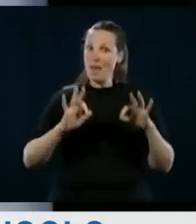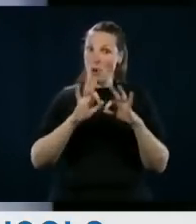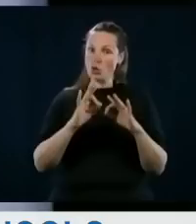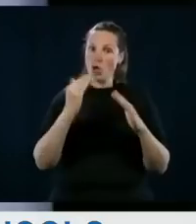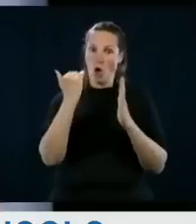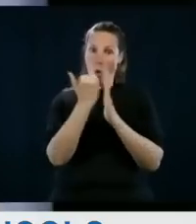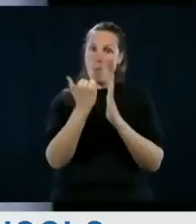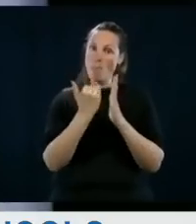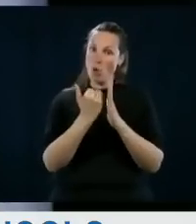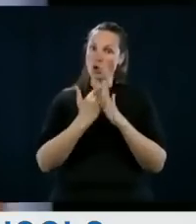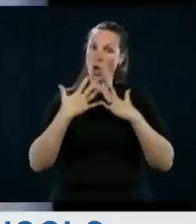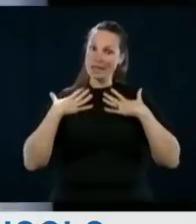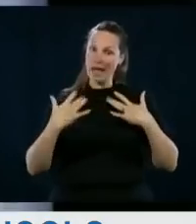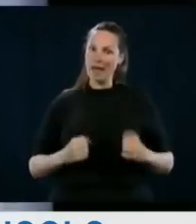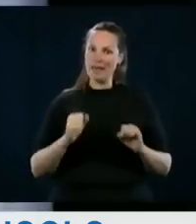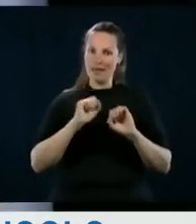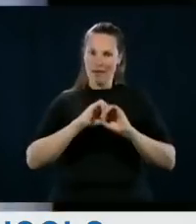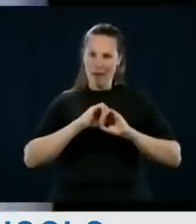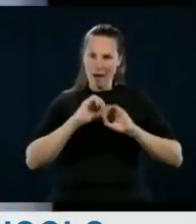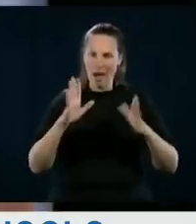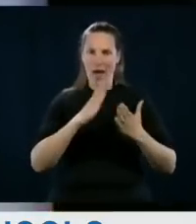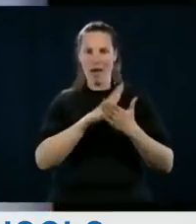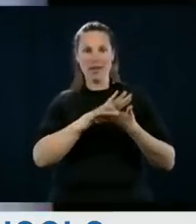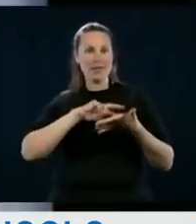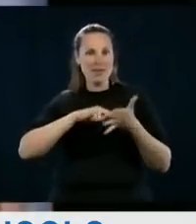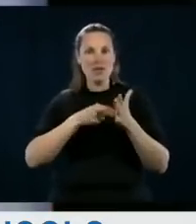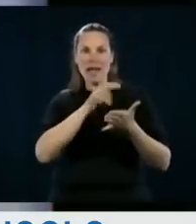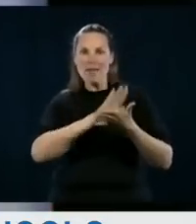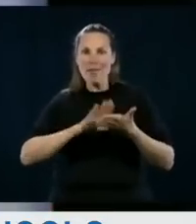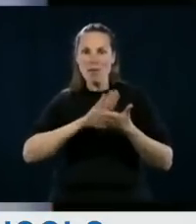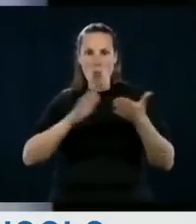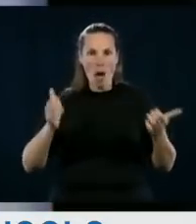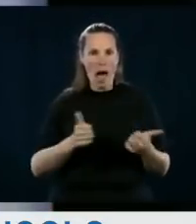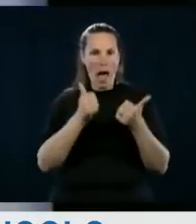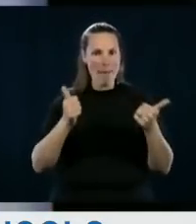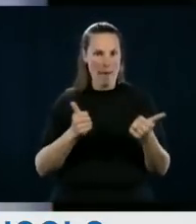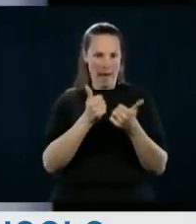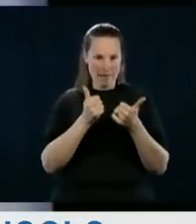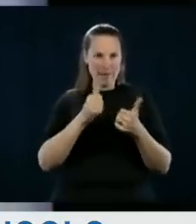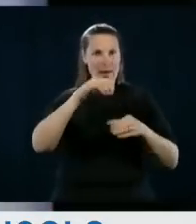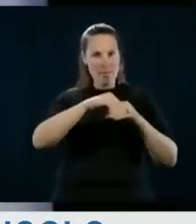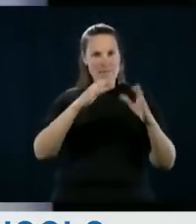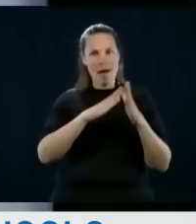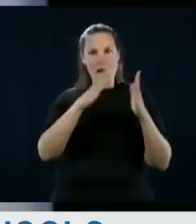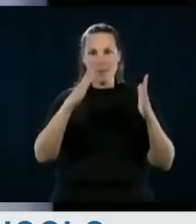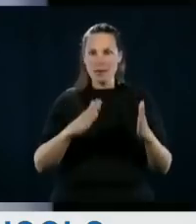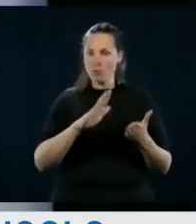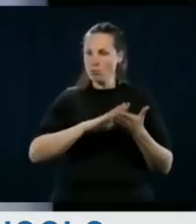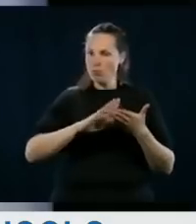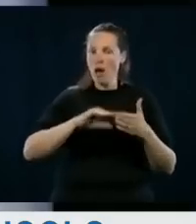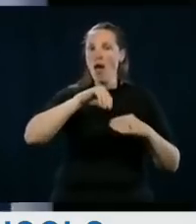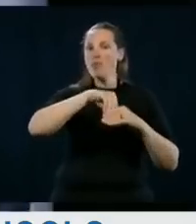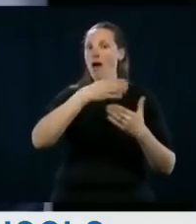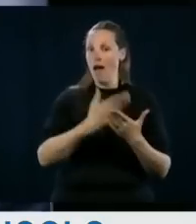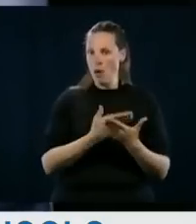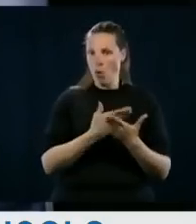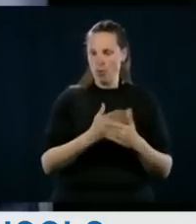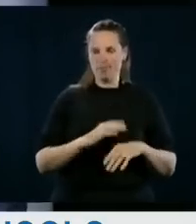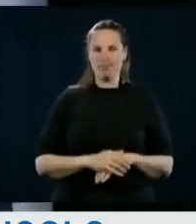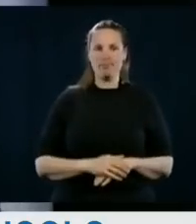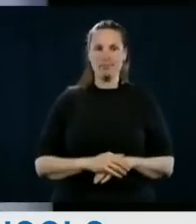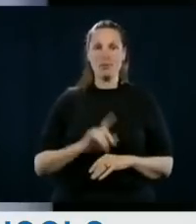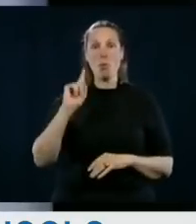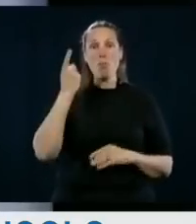very strict sanitary measures with more cleaning of the surfaces, et cetera, and sanitary measures followed within the schools.